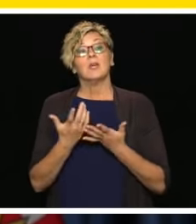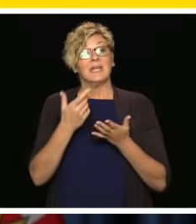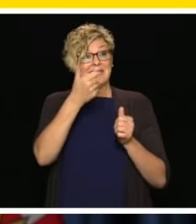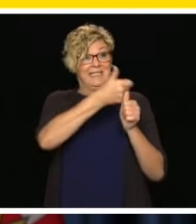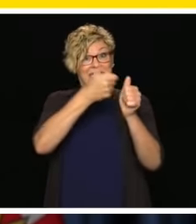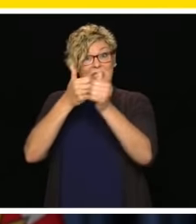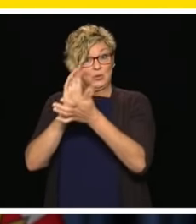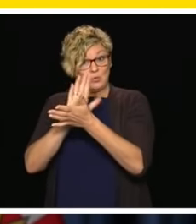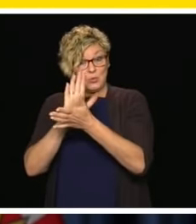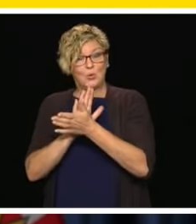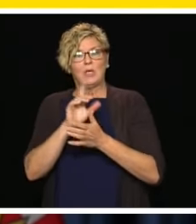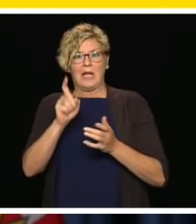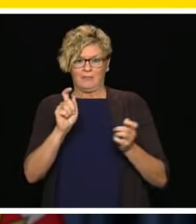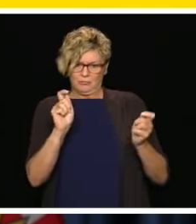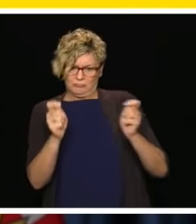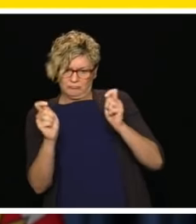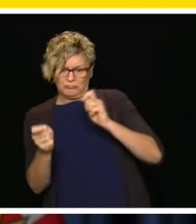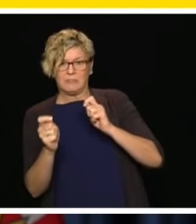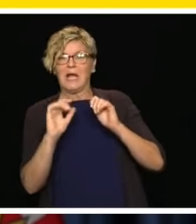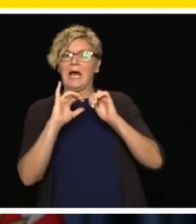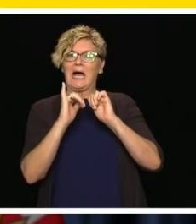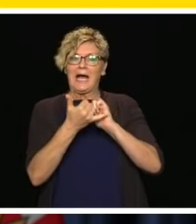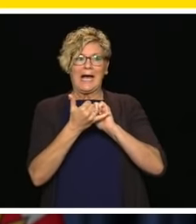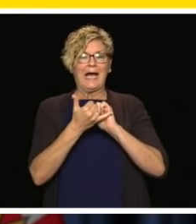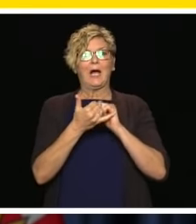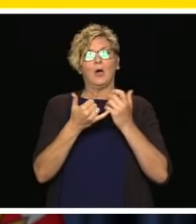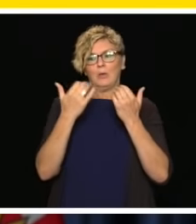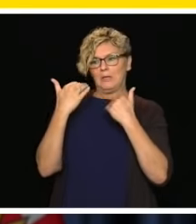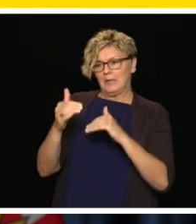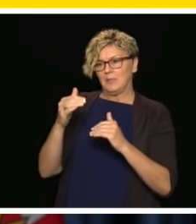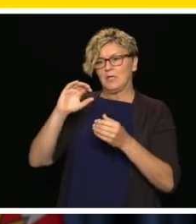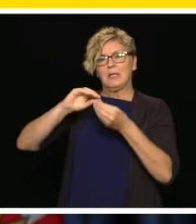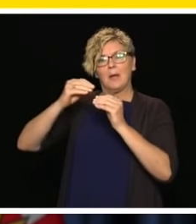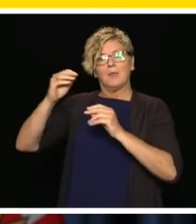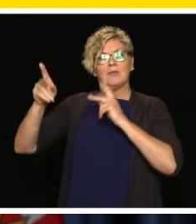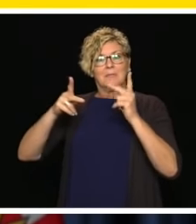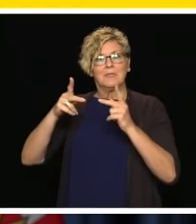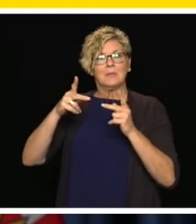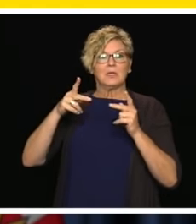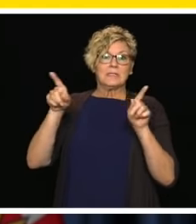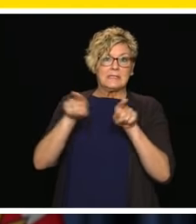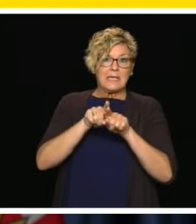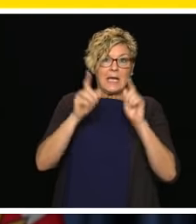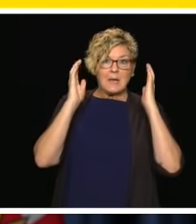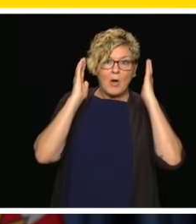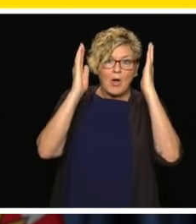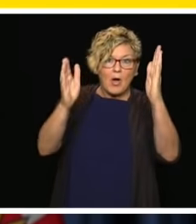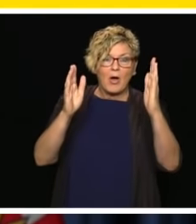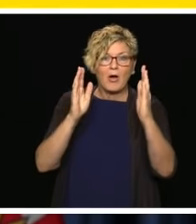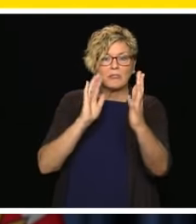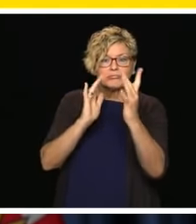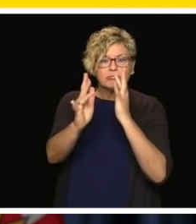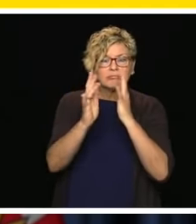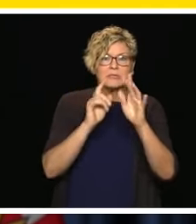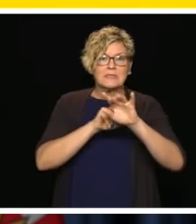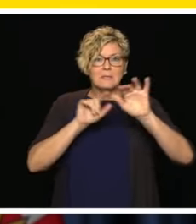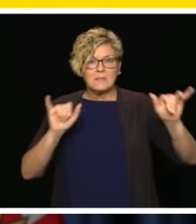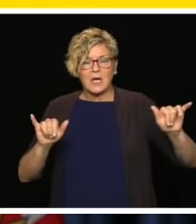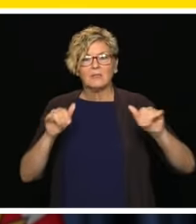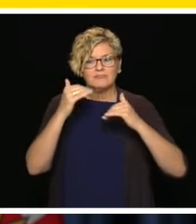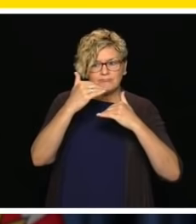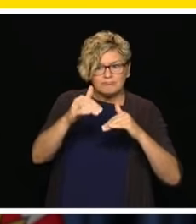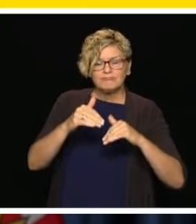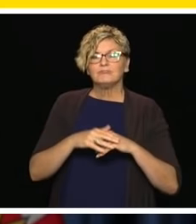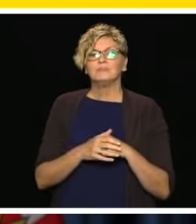in schools. They will adjust things like hallway flows. They will look at reducing the number and sizes of groups of kids congregating in common areas.